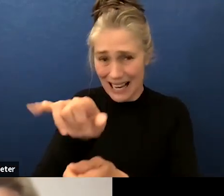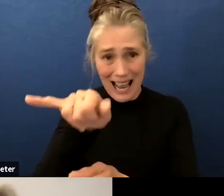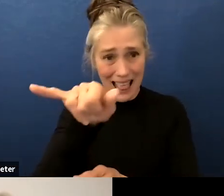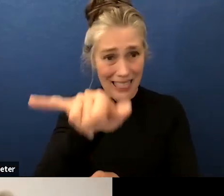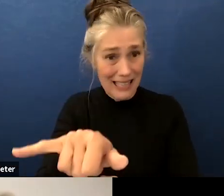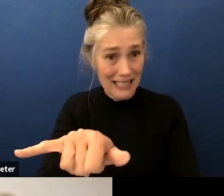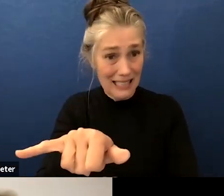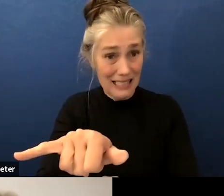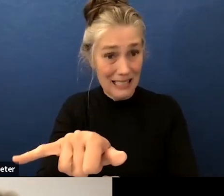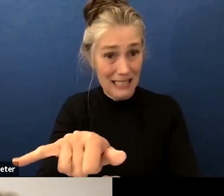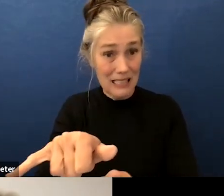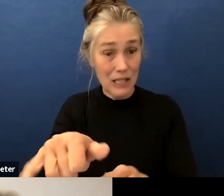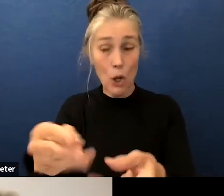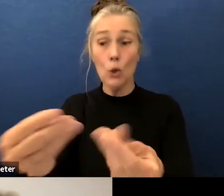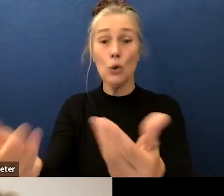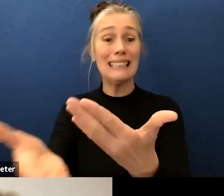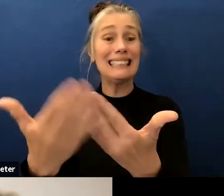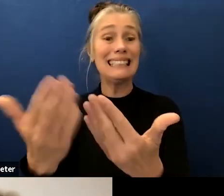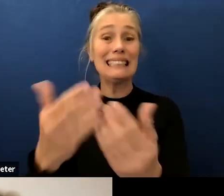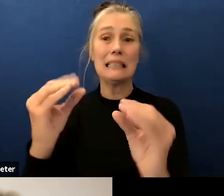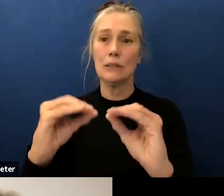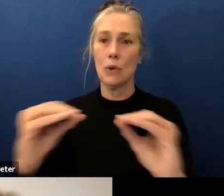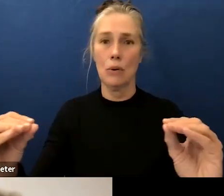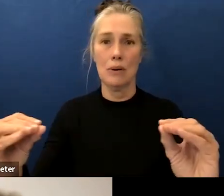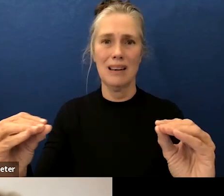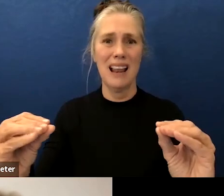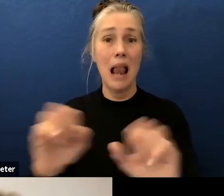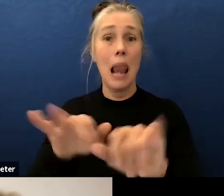solution there is no magic wand